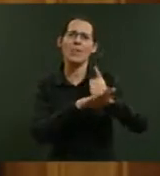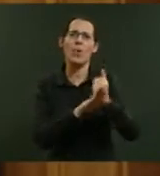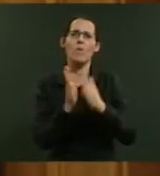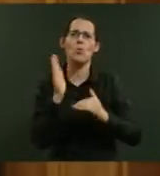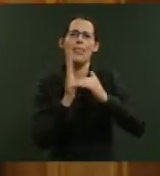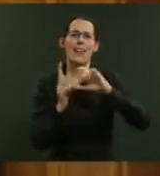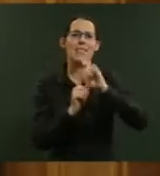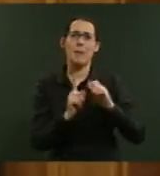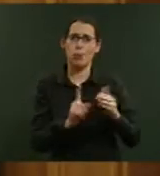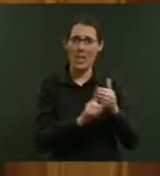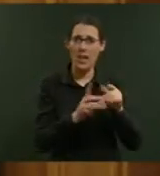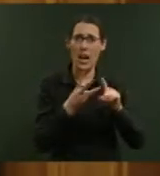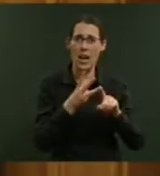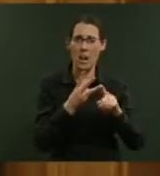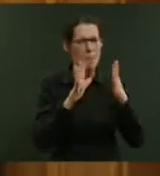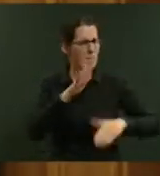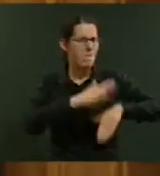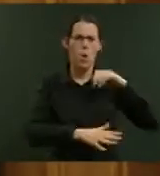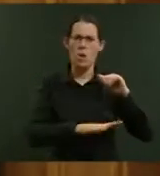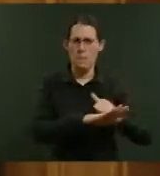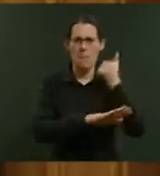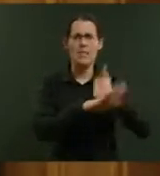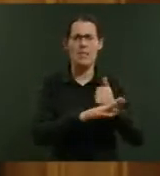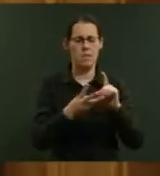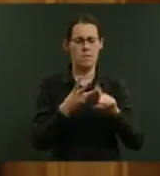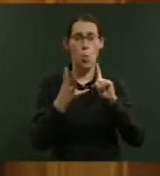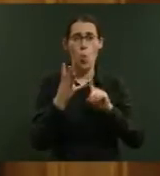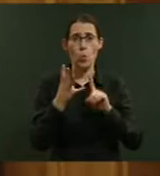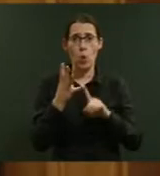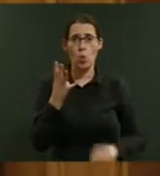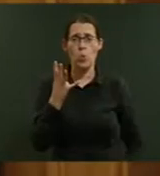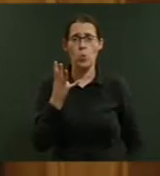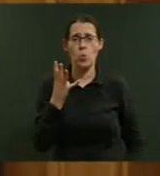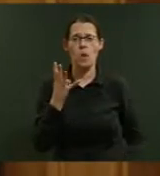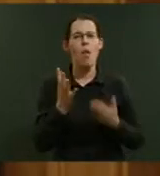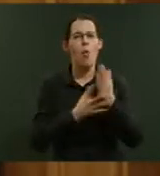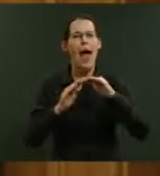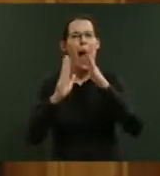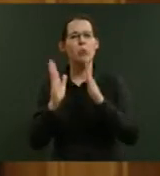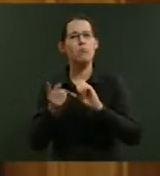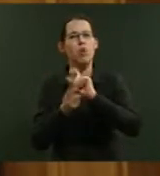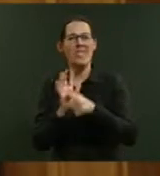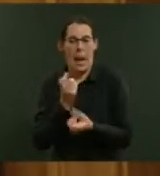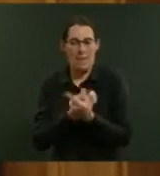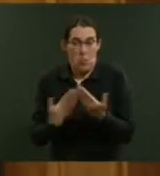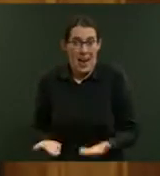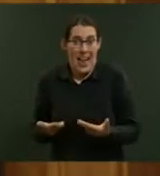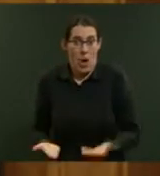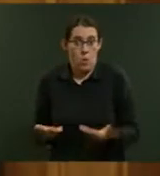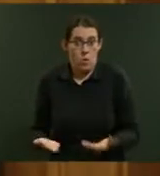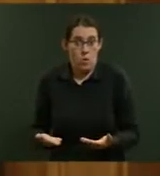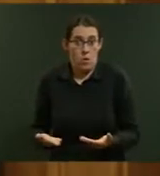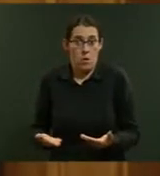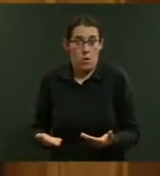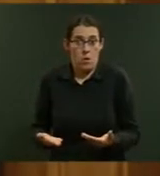Strategy is fully implemented and also through our housing projects that are going on right now to make